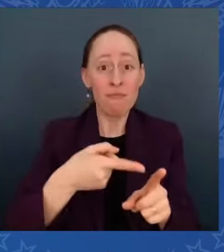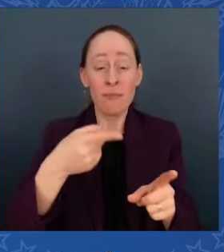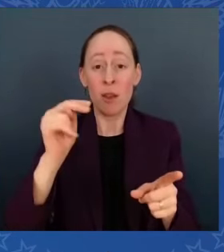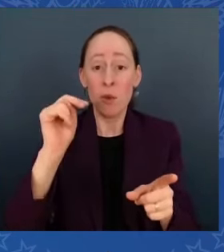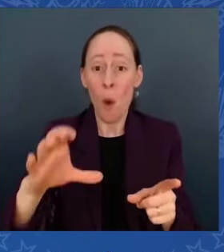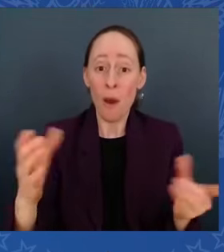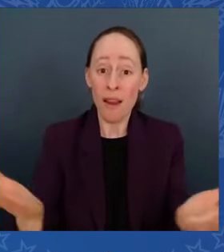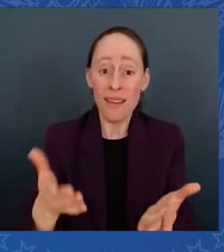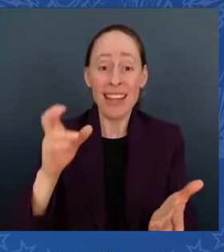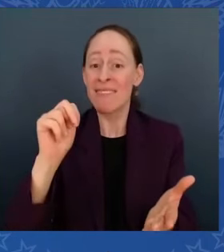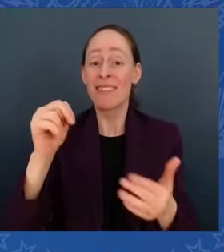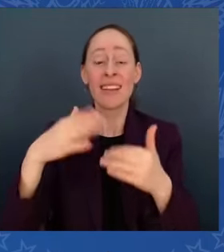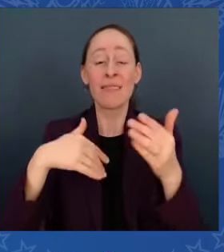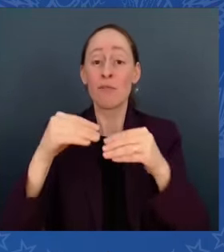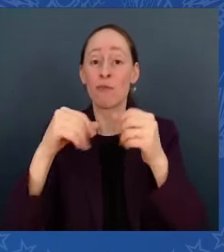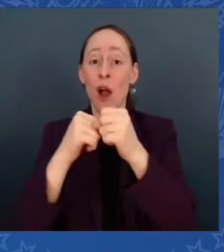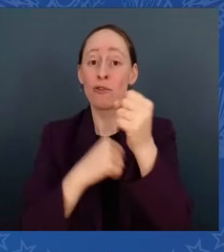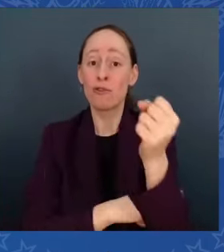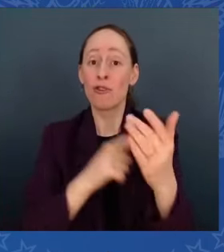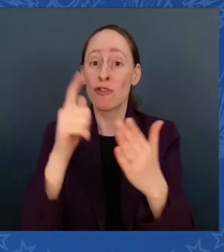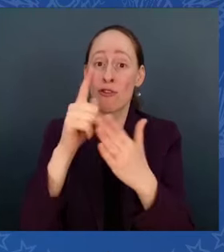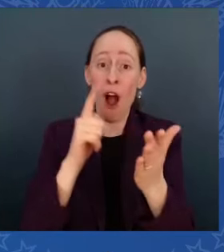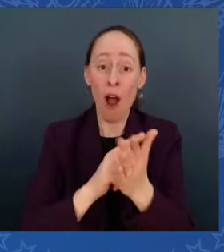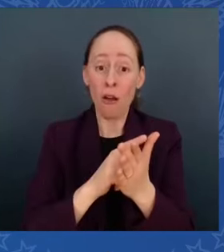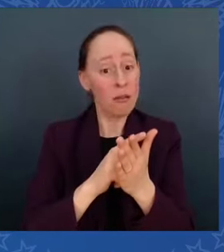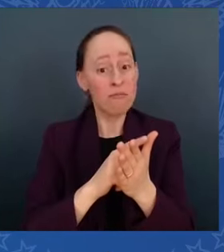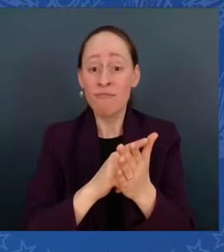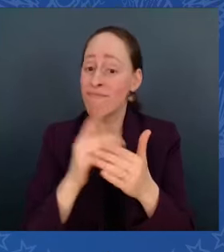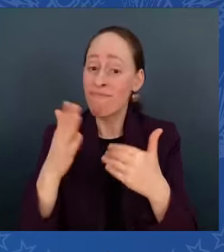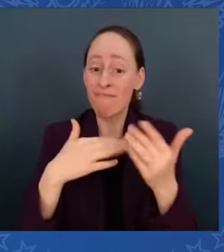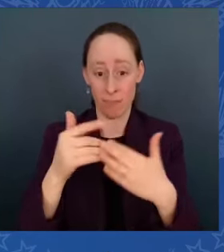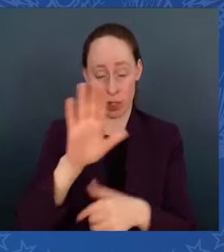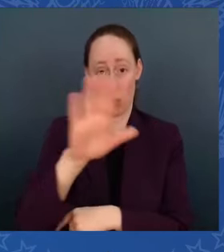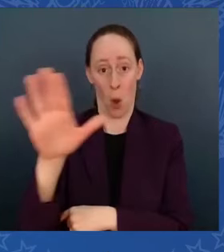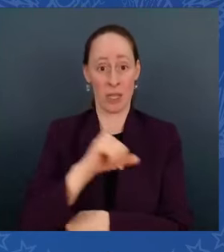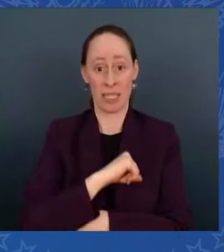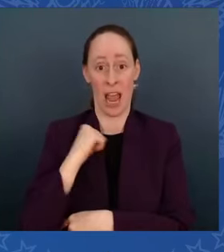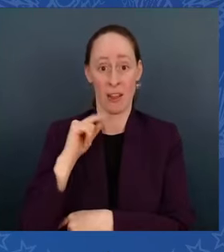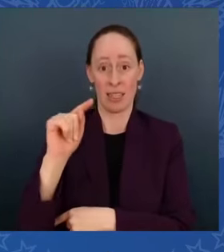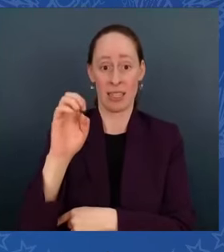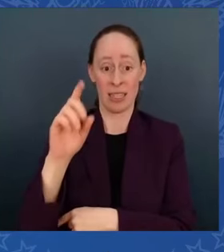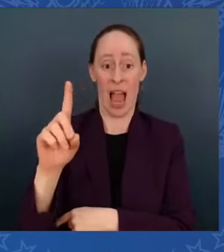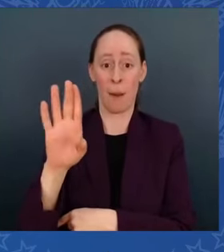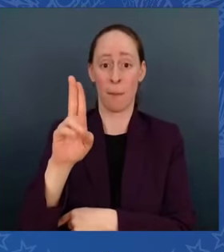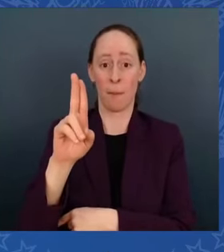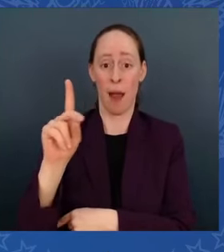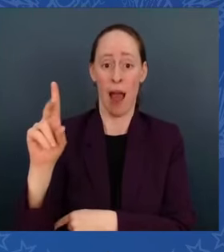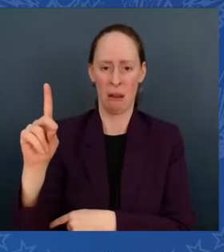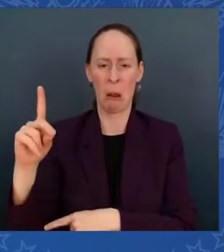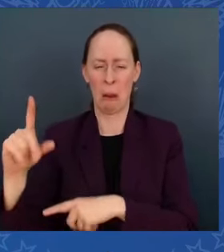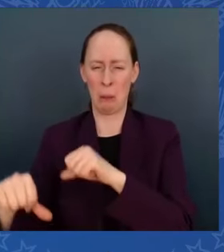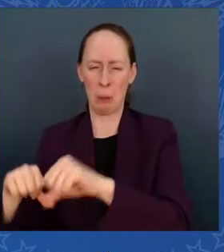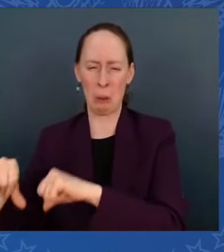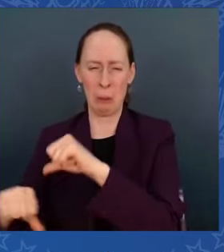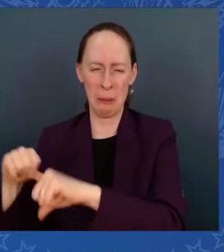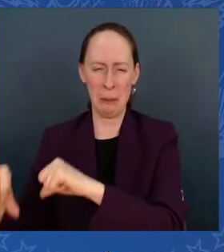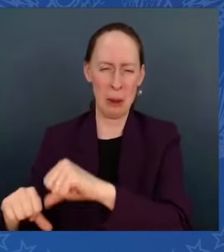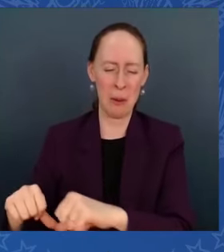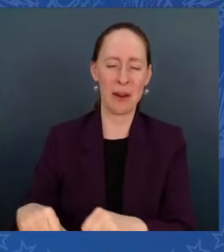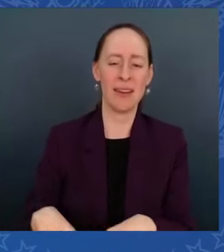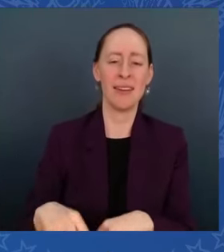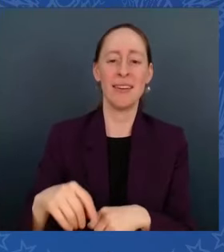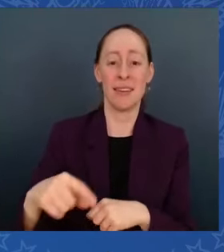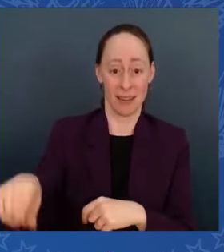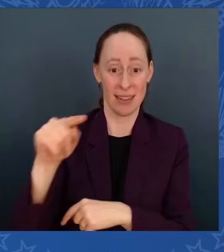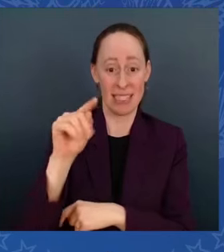your senator, Ted Budd, called the infrastructure law — no, He called the law fatally